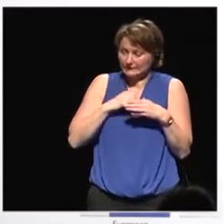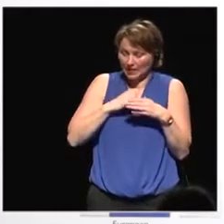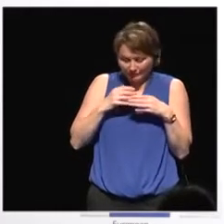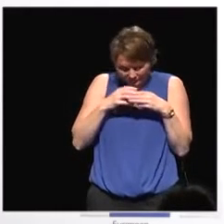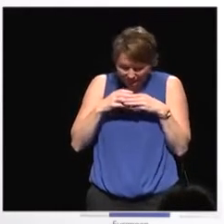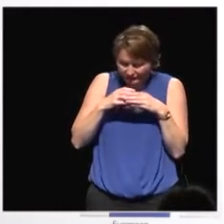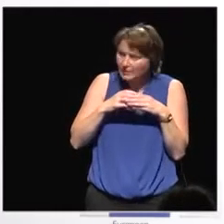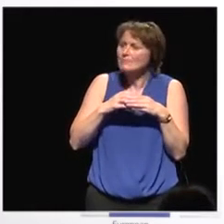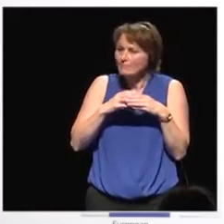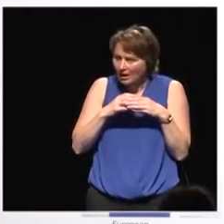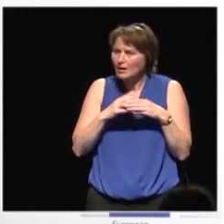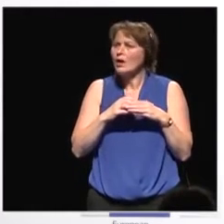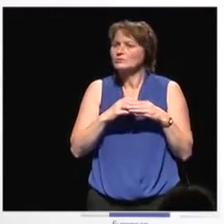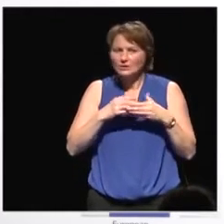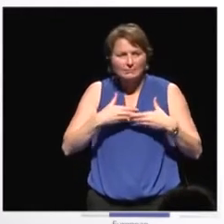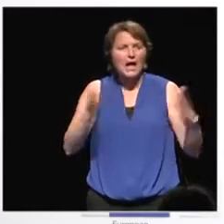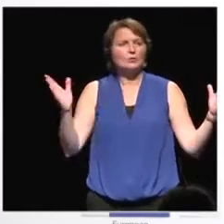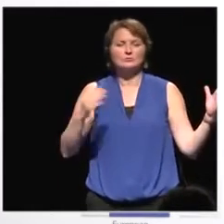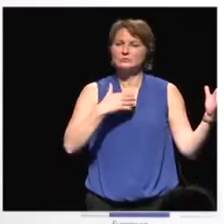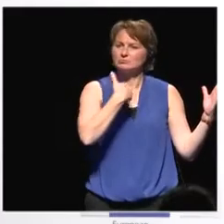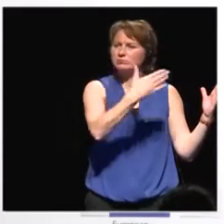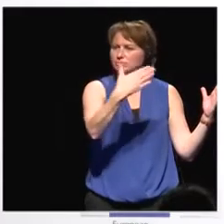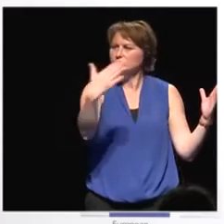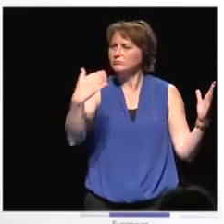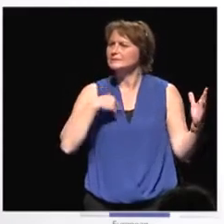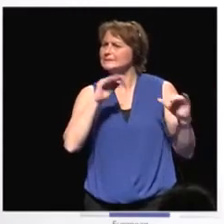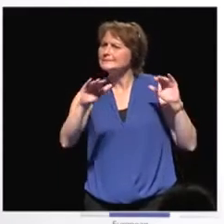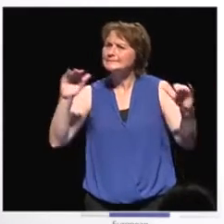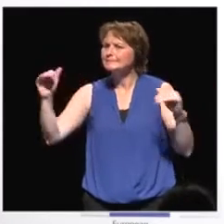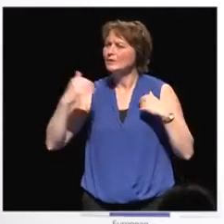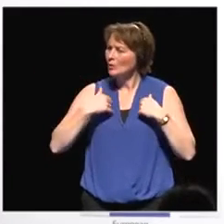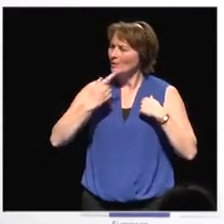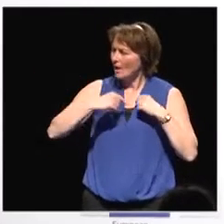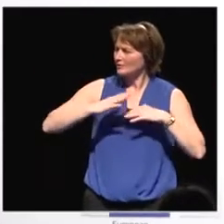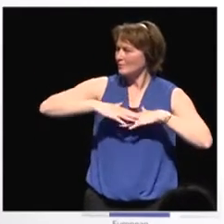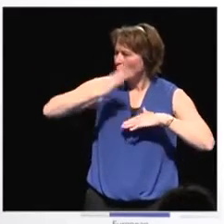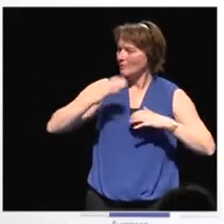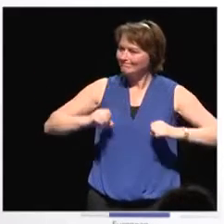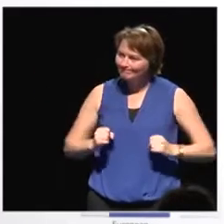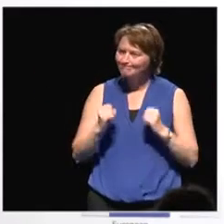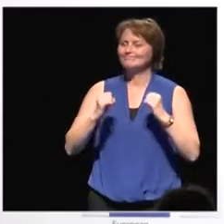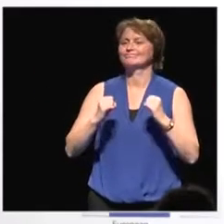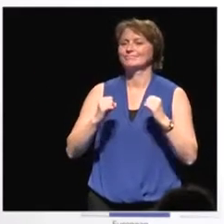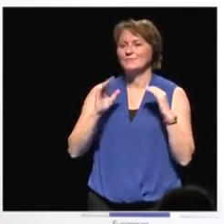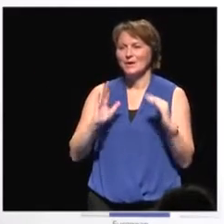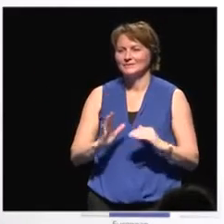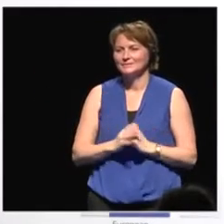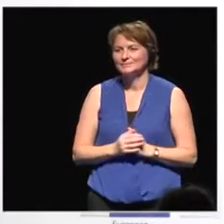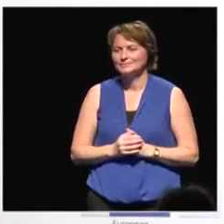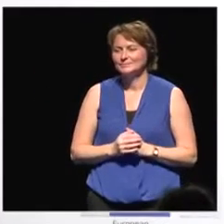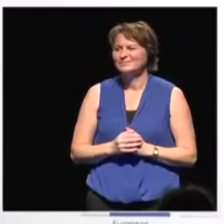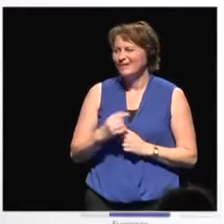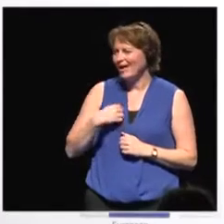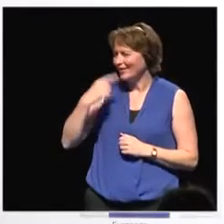famous slogan, walk the talk issue, which I think that we, all of us, we really need to do that much more on that. And I think really